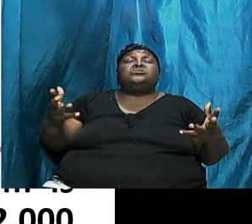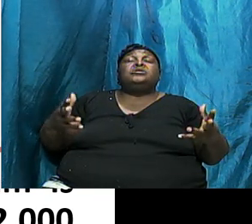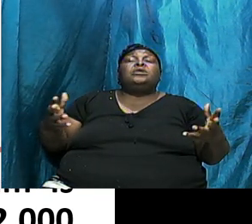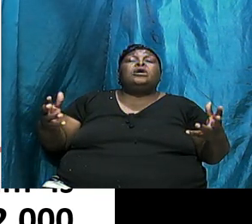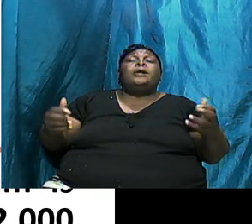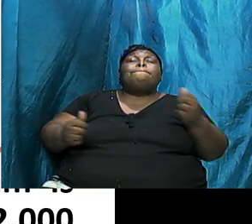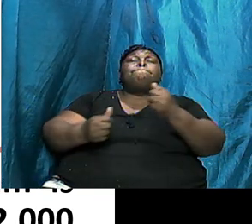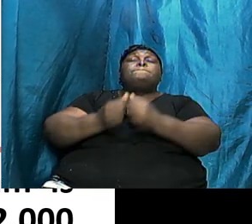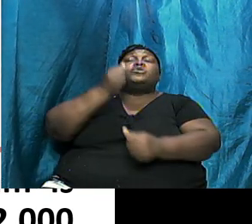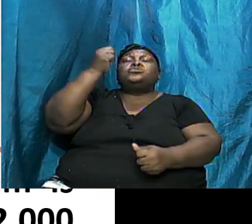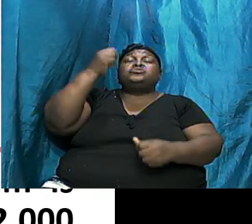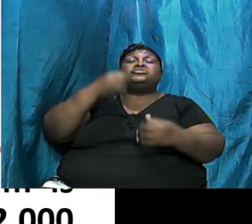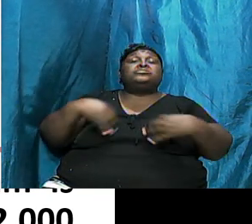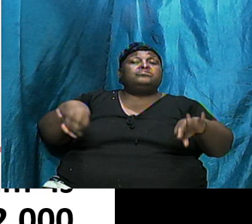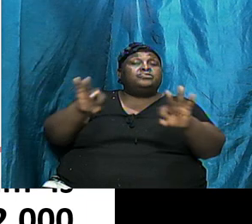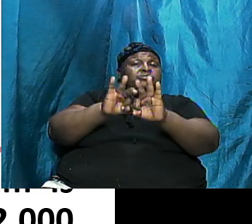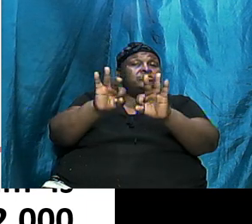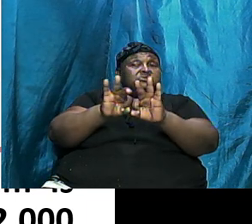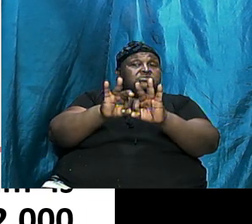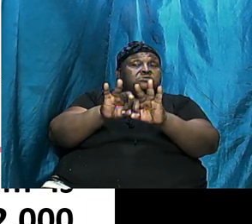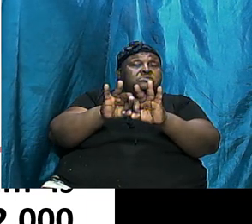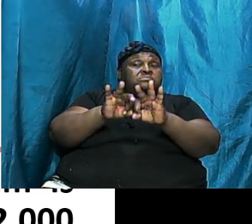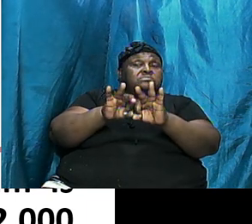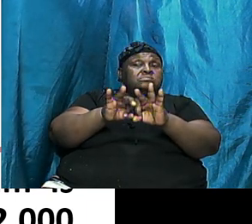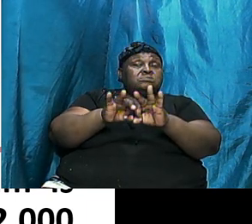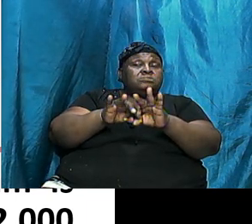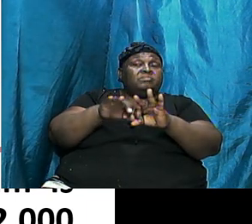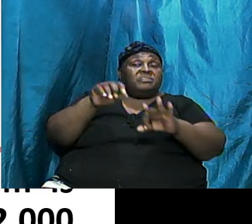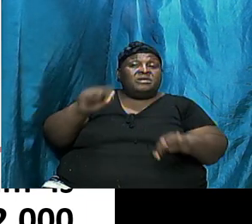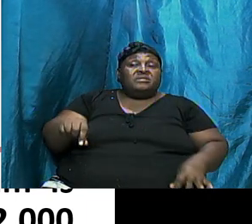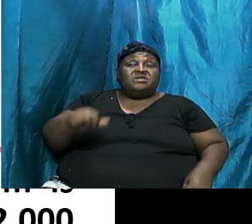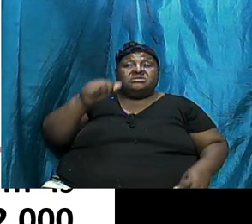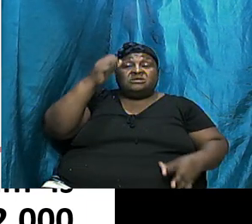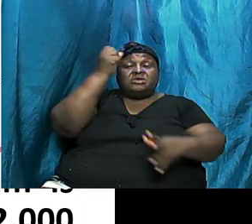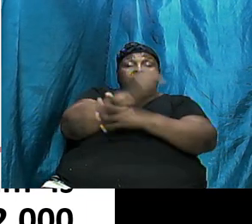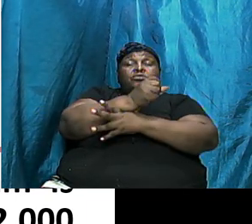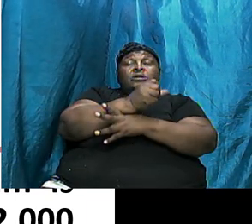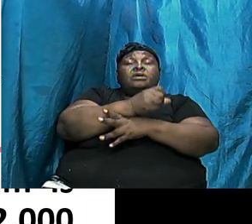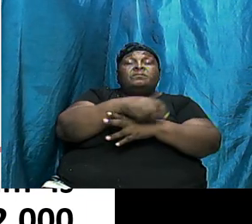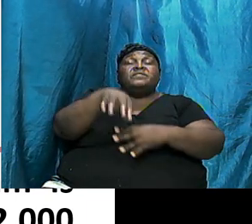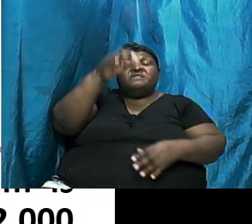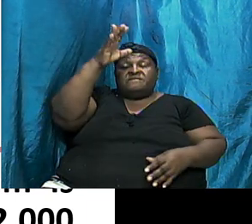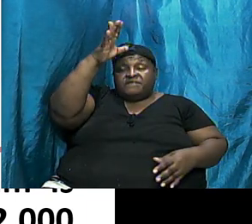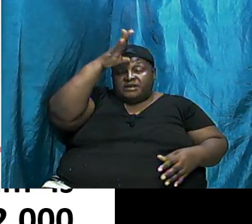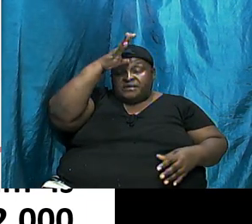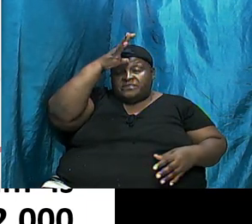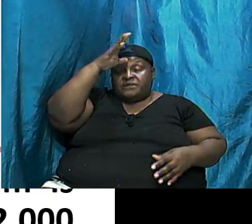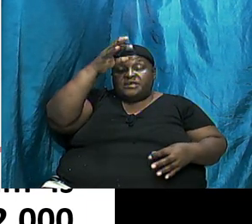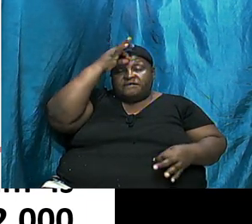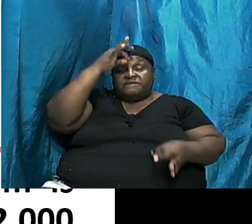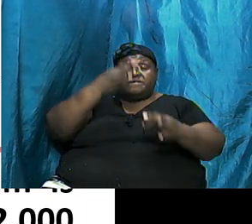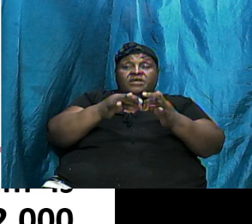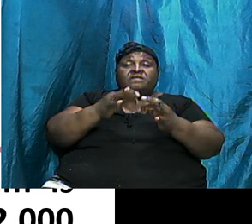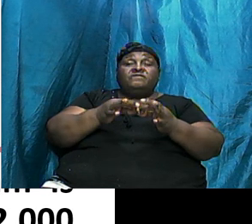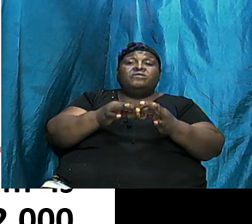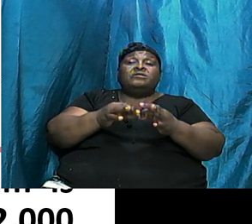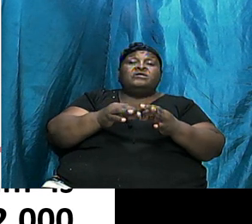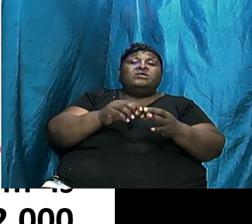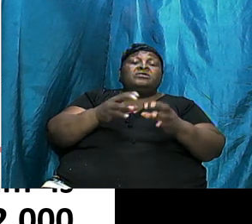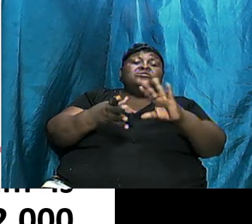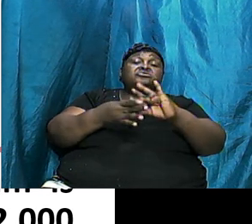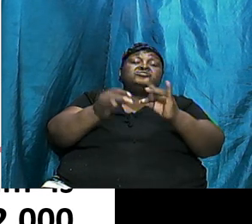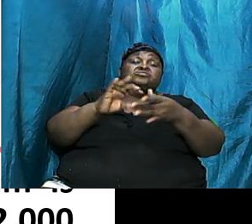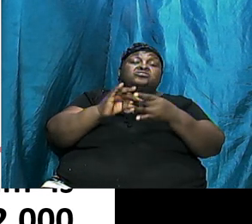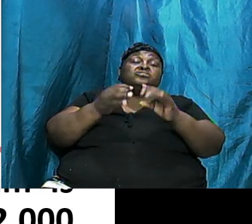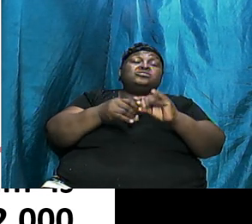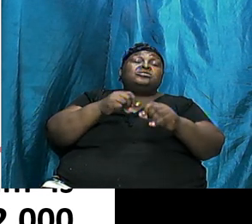Important And This Man Is The Father Of Faithful And The Whole Story Of Redemption Is Going To